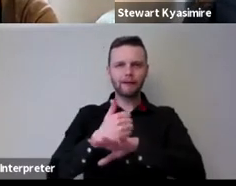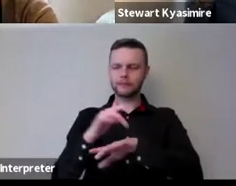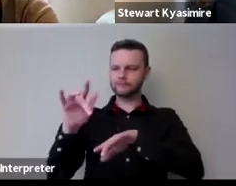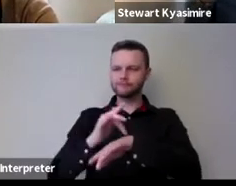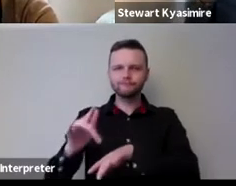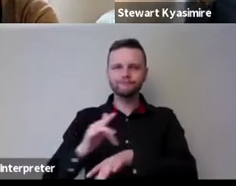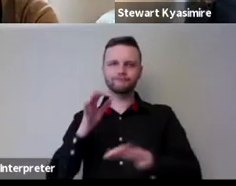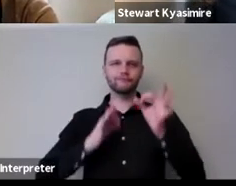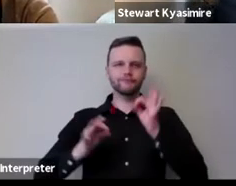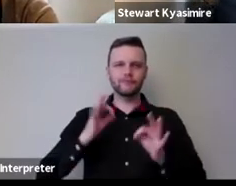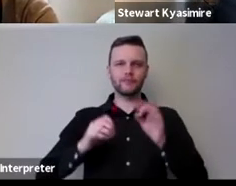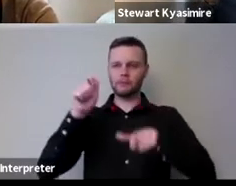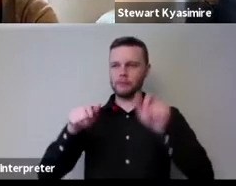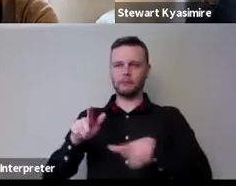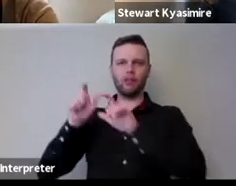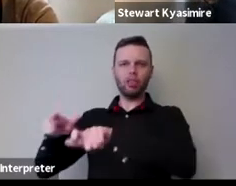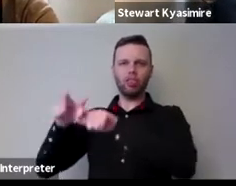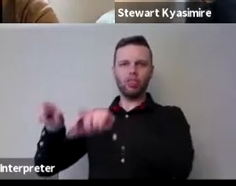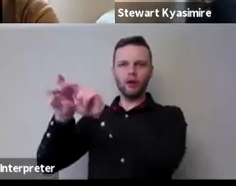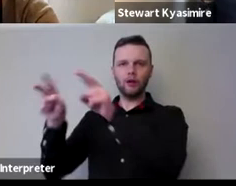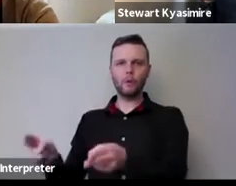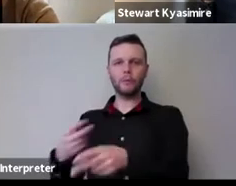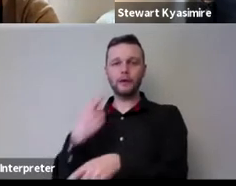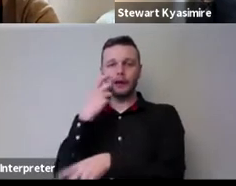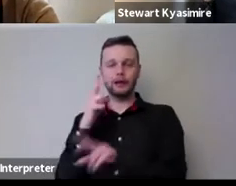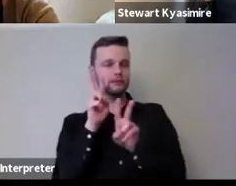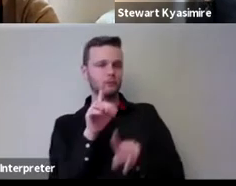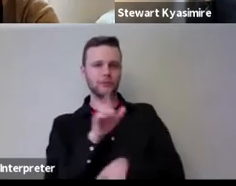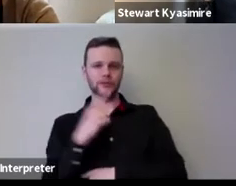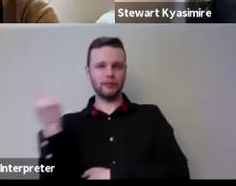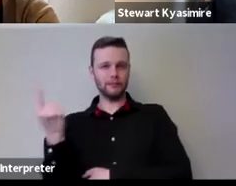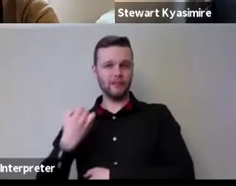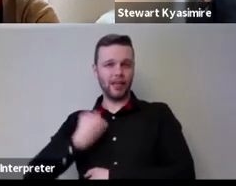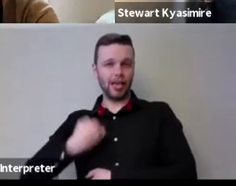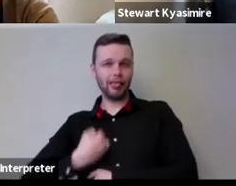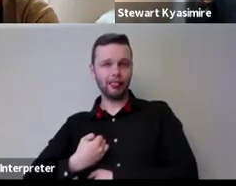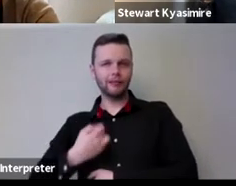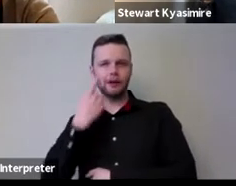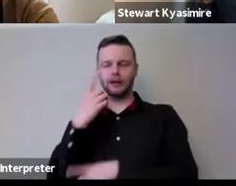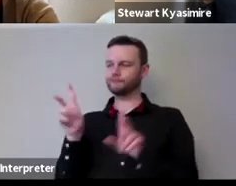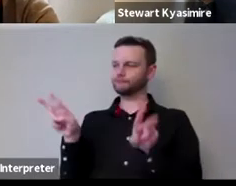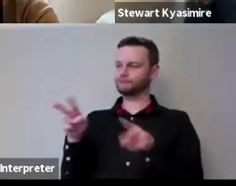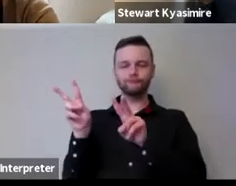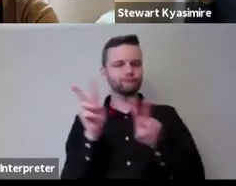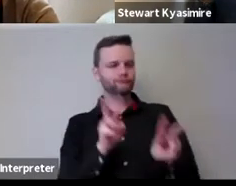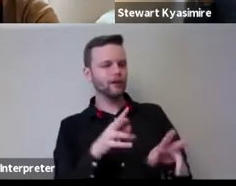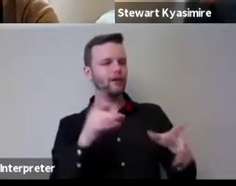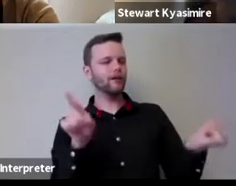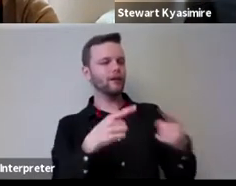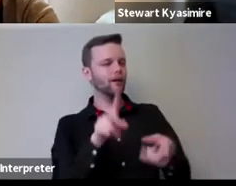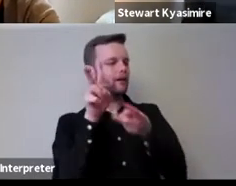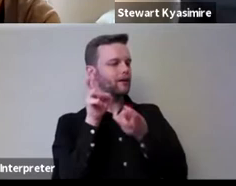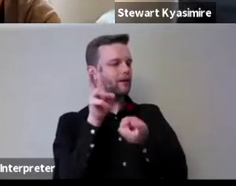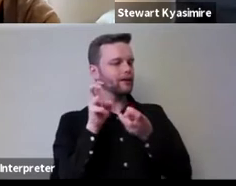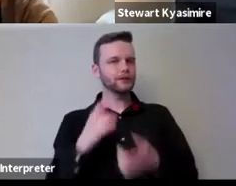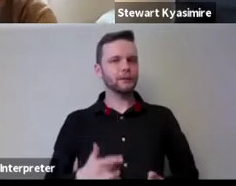who haven't been able to leave their houses and because they're ill and um that's making me think now about what I